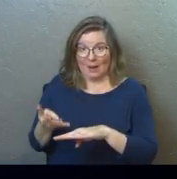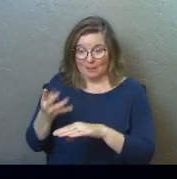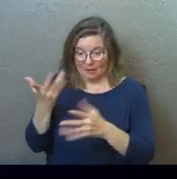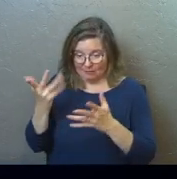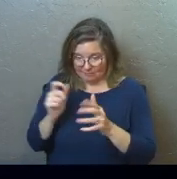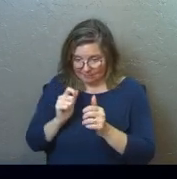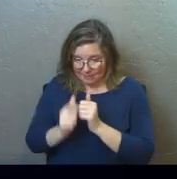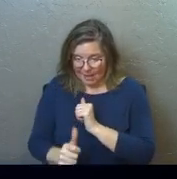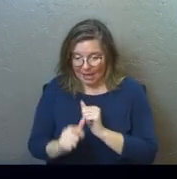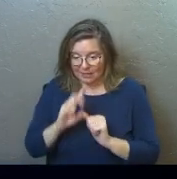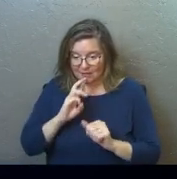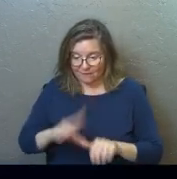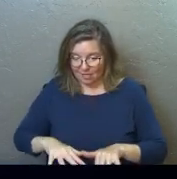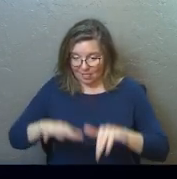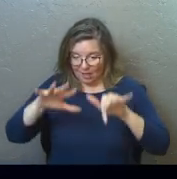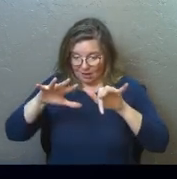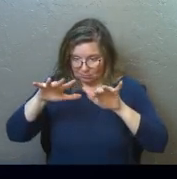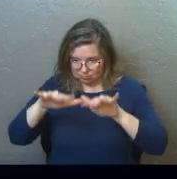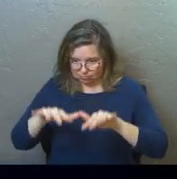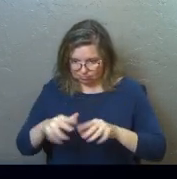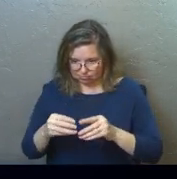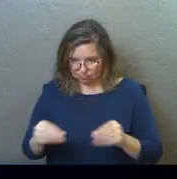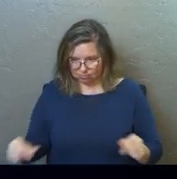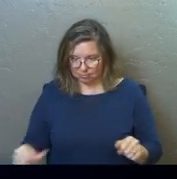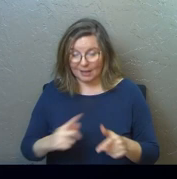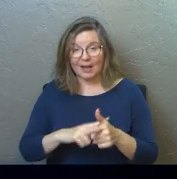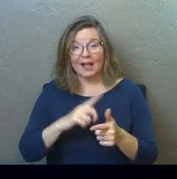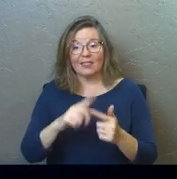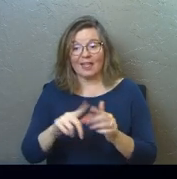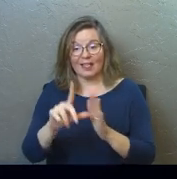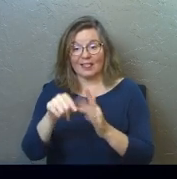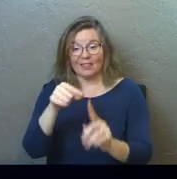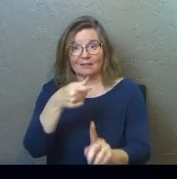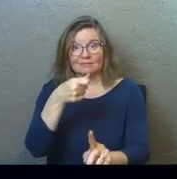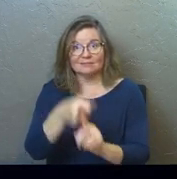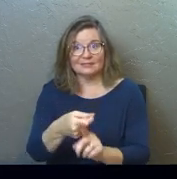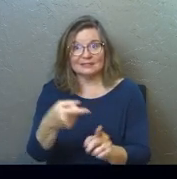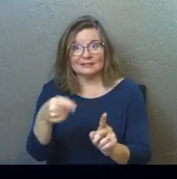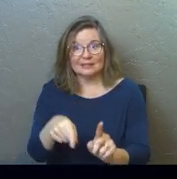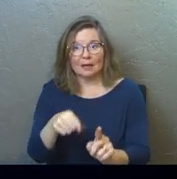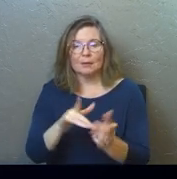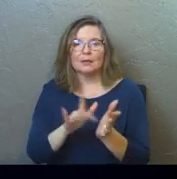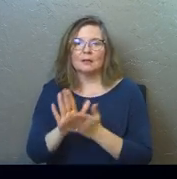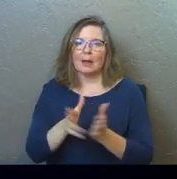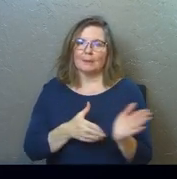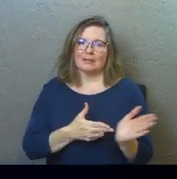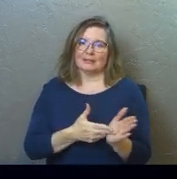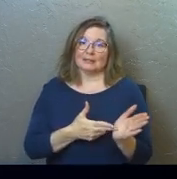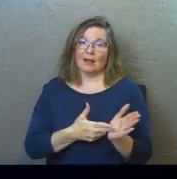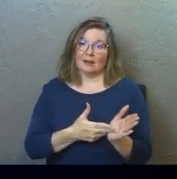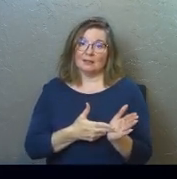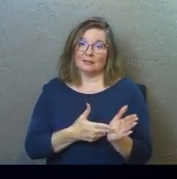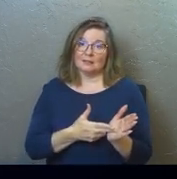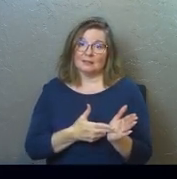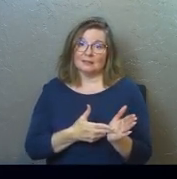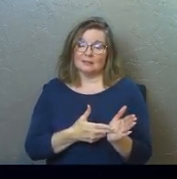past the flood, and all of a sudden this scene happens, because the Bible is always honest. Sometimes